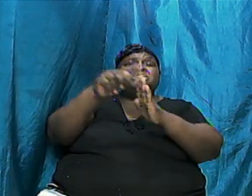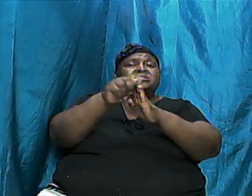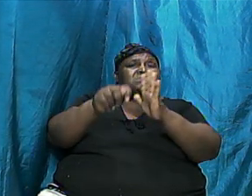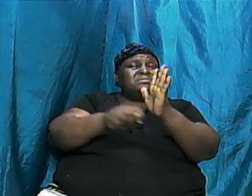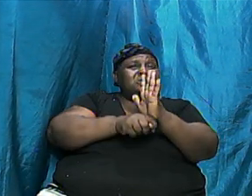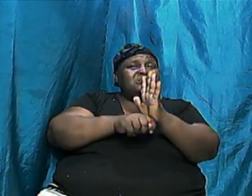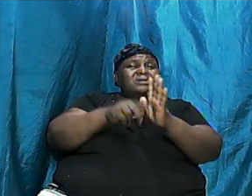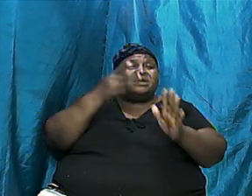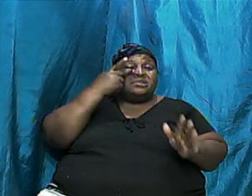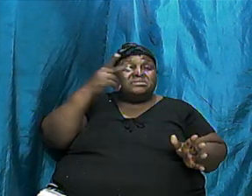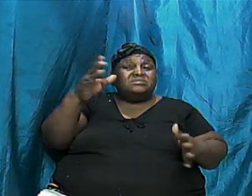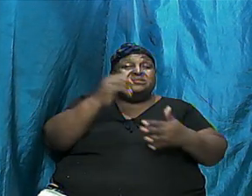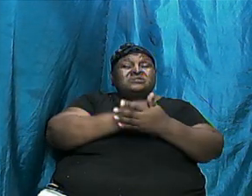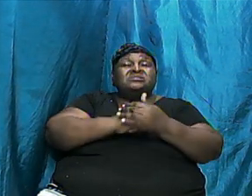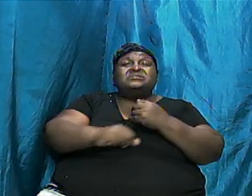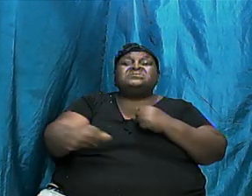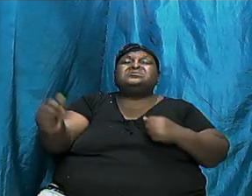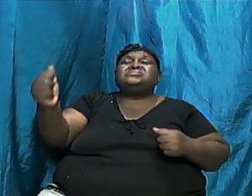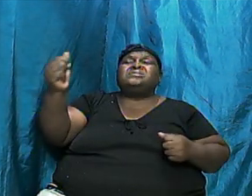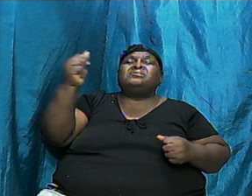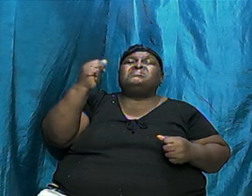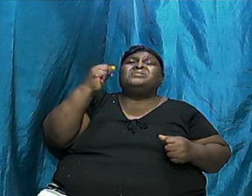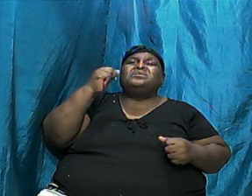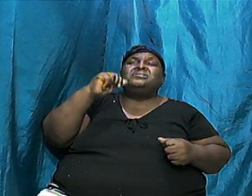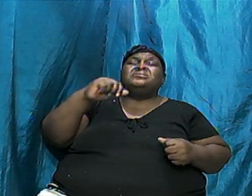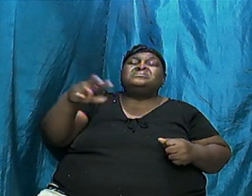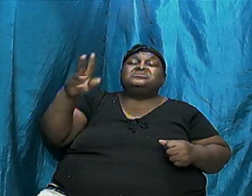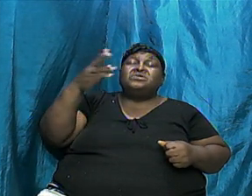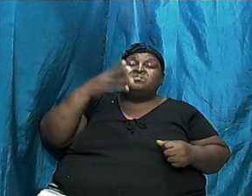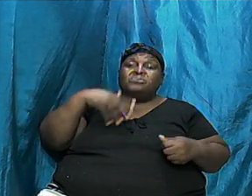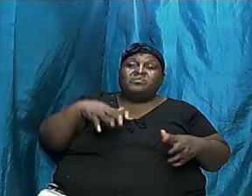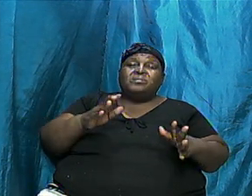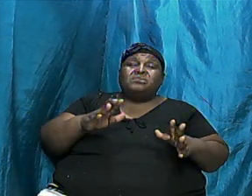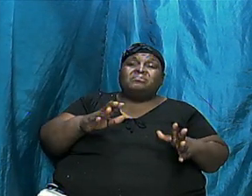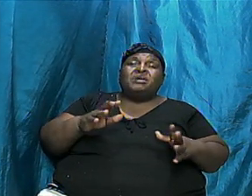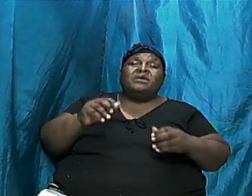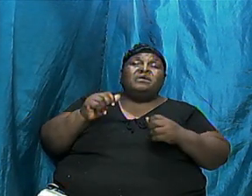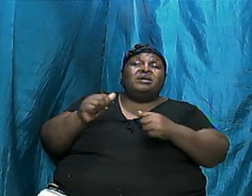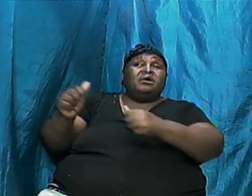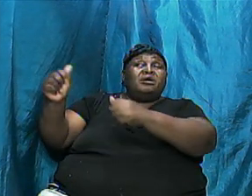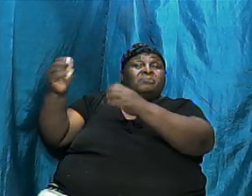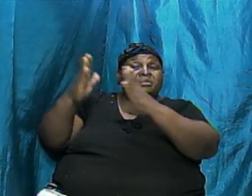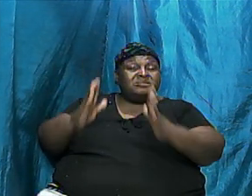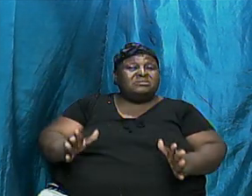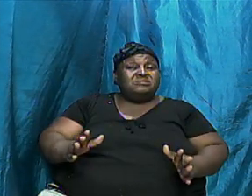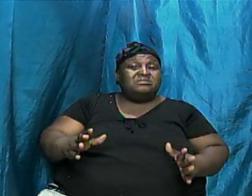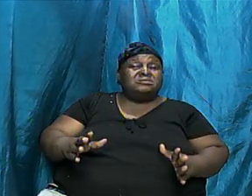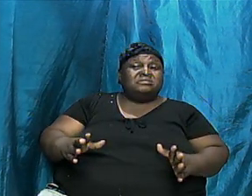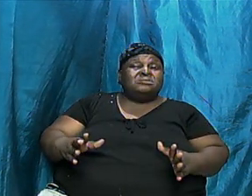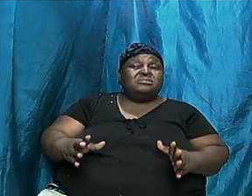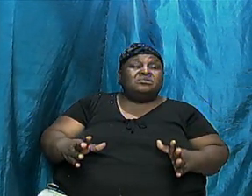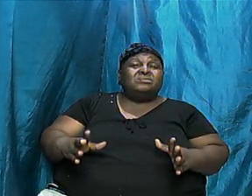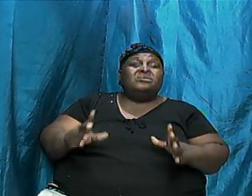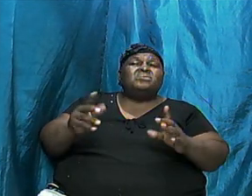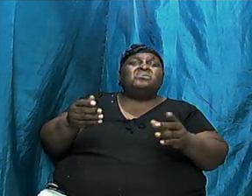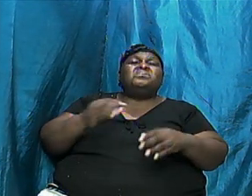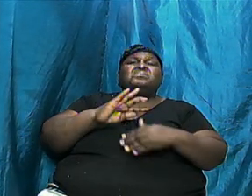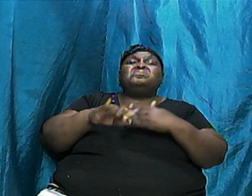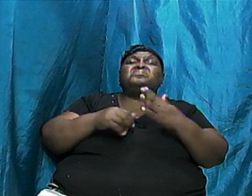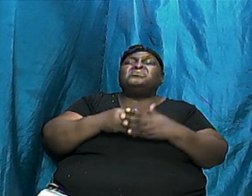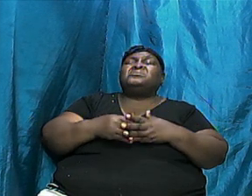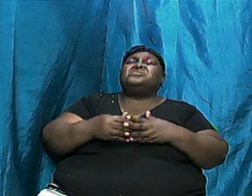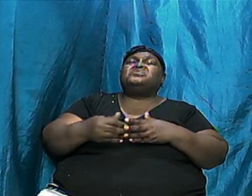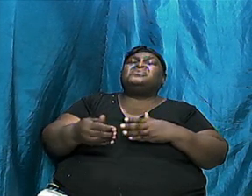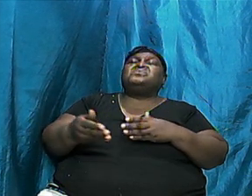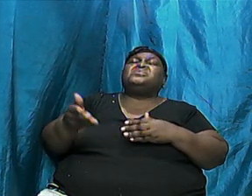some reference by the apostles in their writings going all the way back to Genesis for us to know